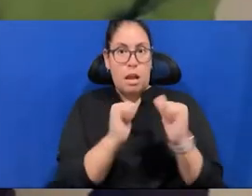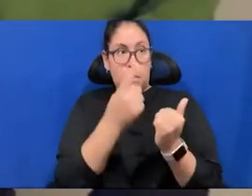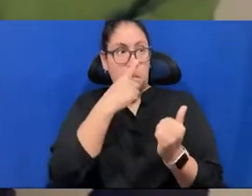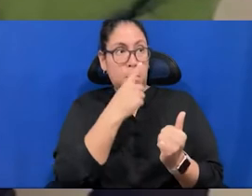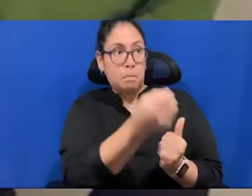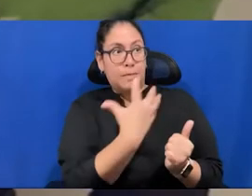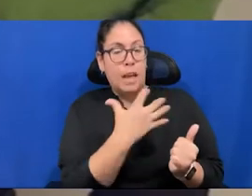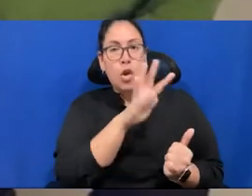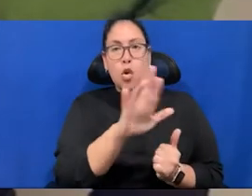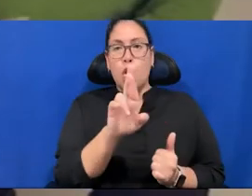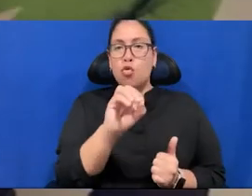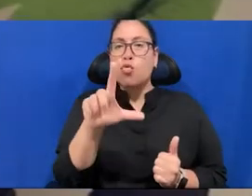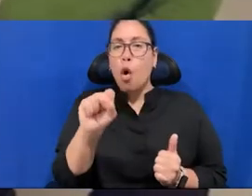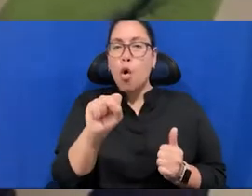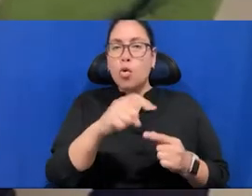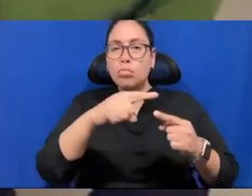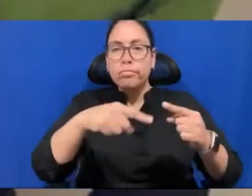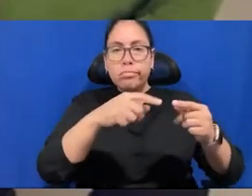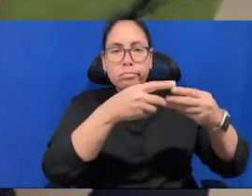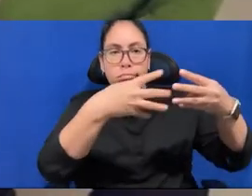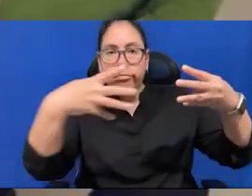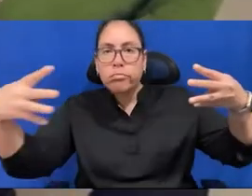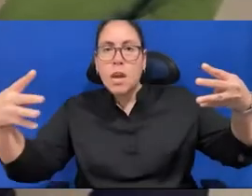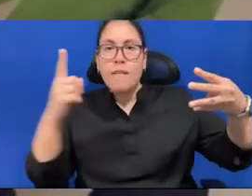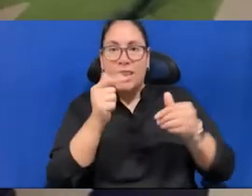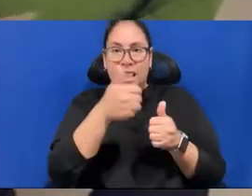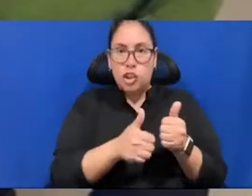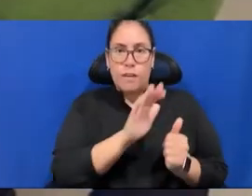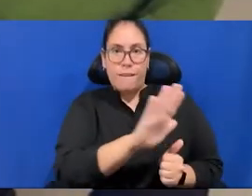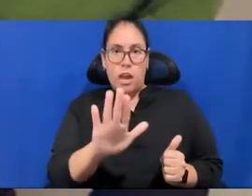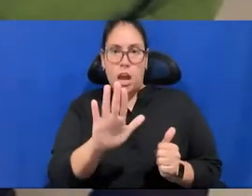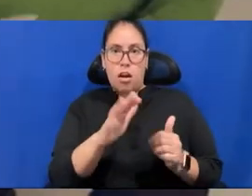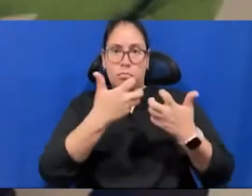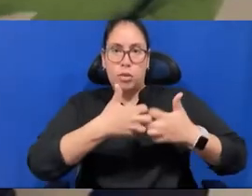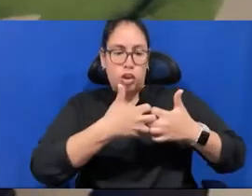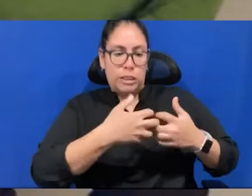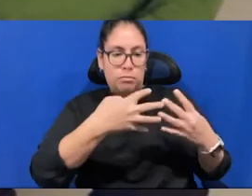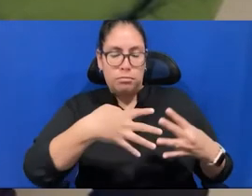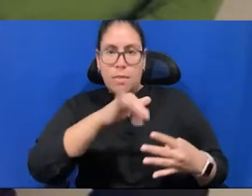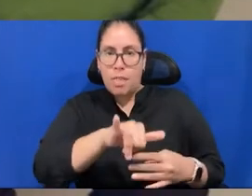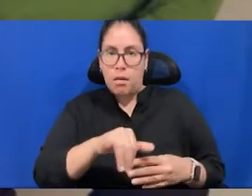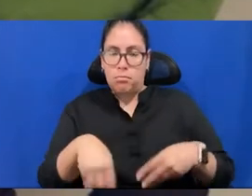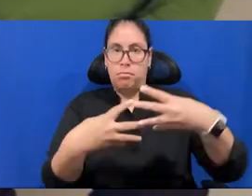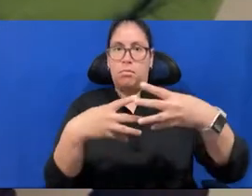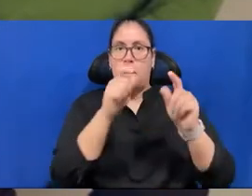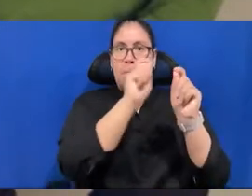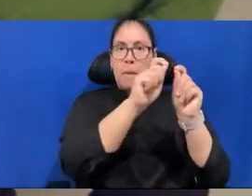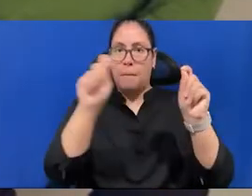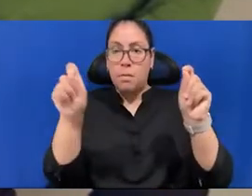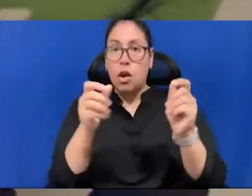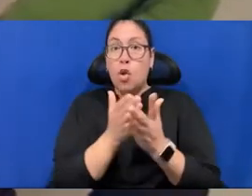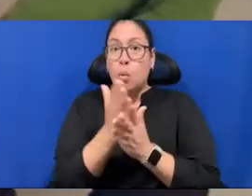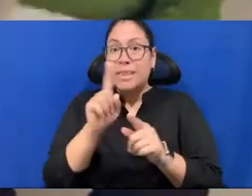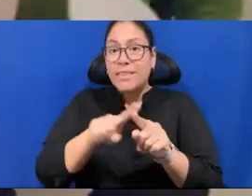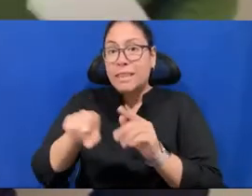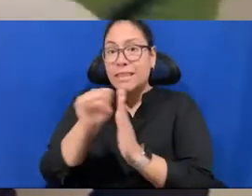developed this really expansive work that you'll see in the exhibition, which, um, through states charts the various